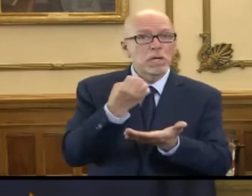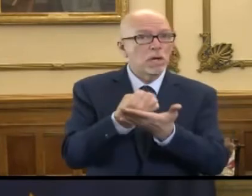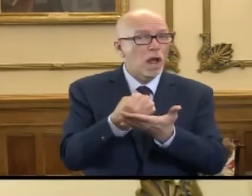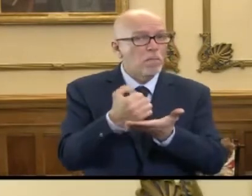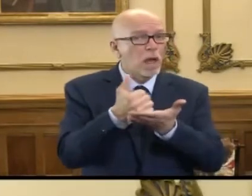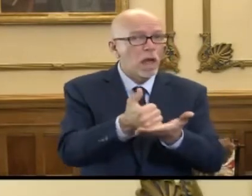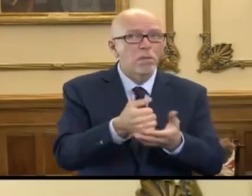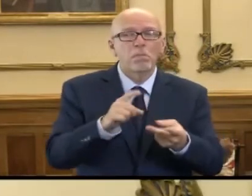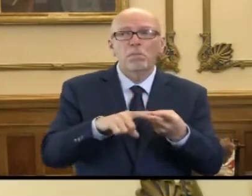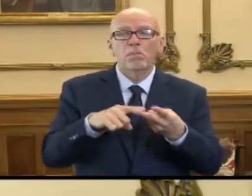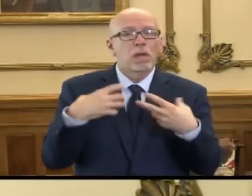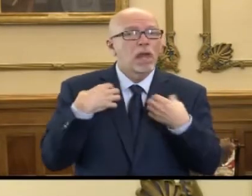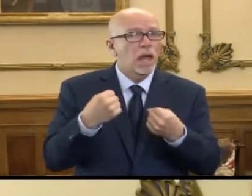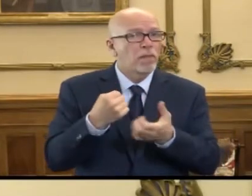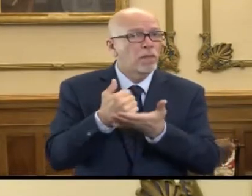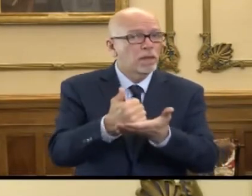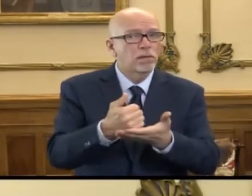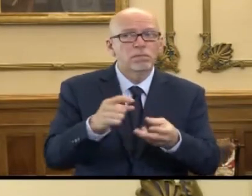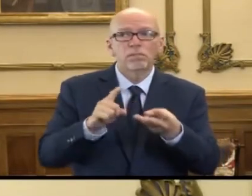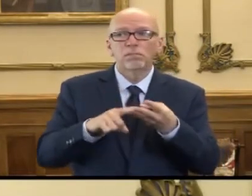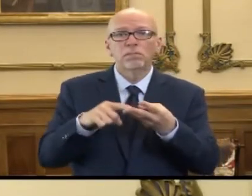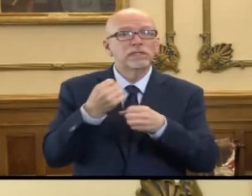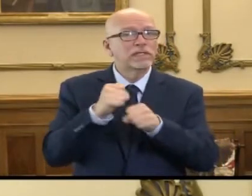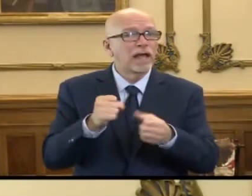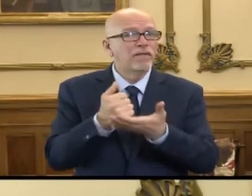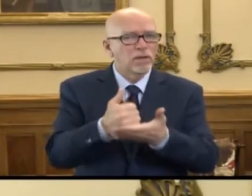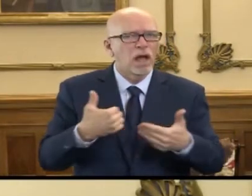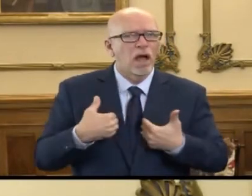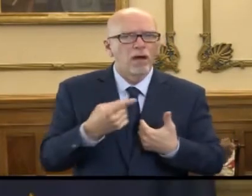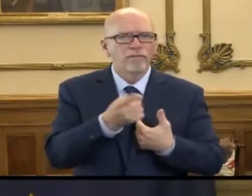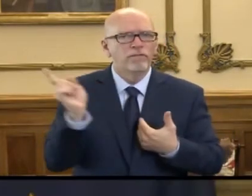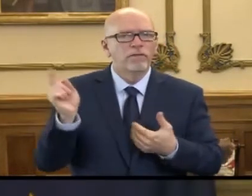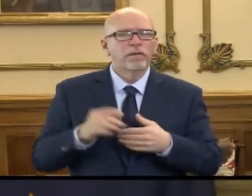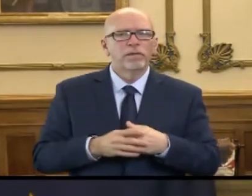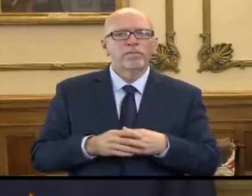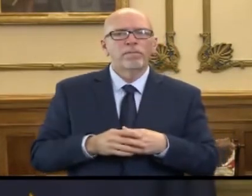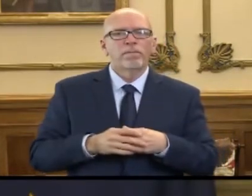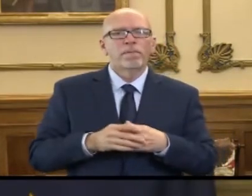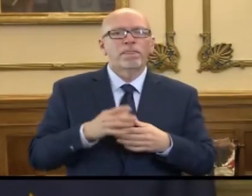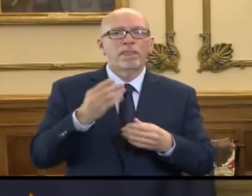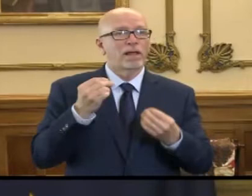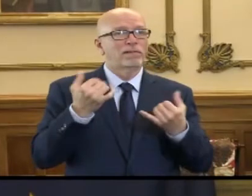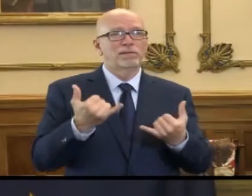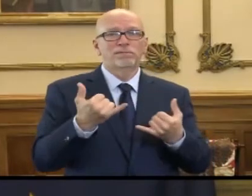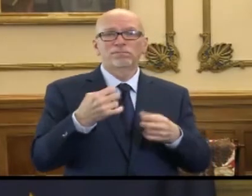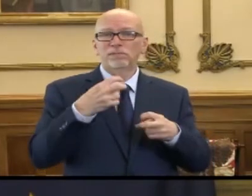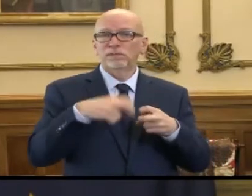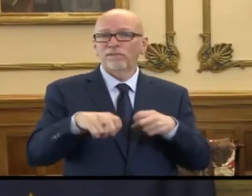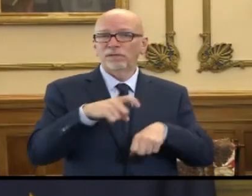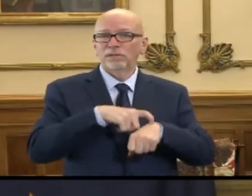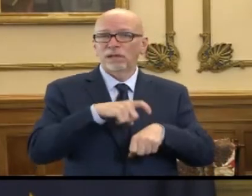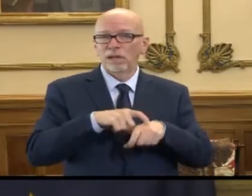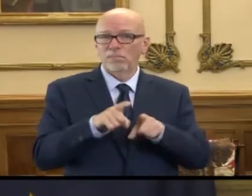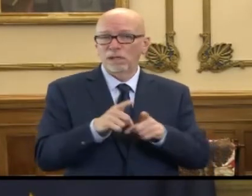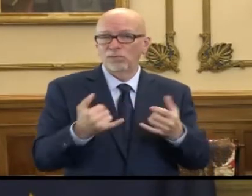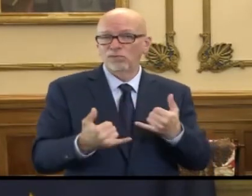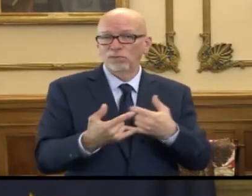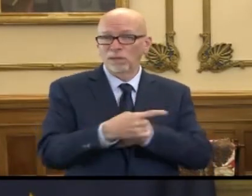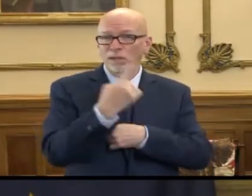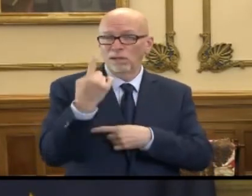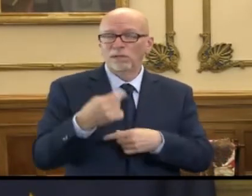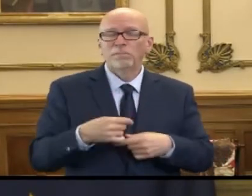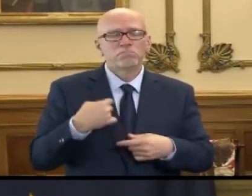or whether it's on the health front or the safety front. And in difficult times like this, I